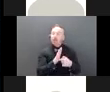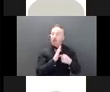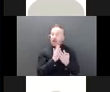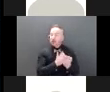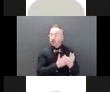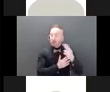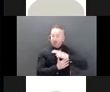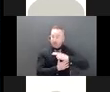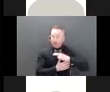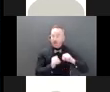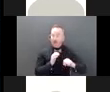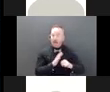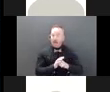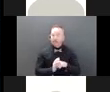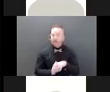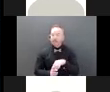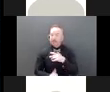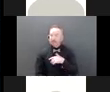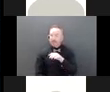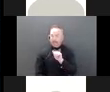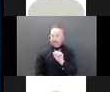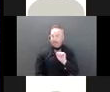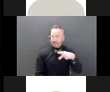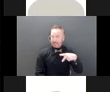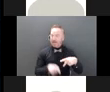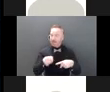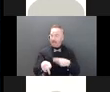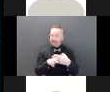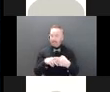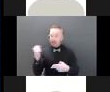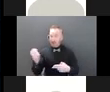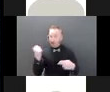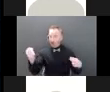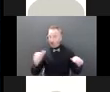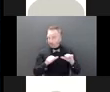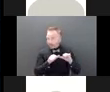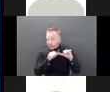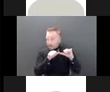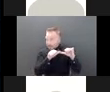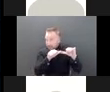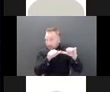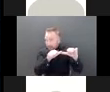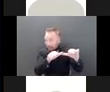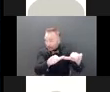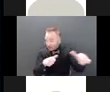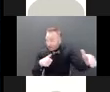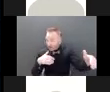the hold so that they're not just sitting on an indefinite temporary hold. And every 30 days,